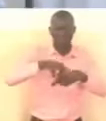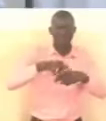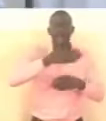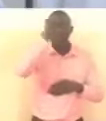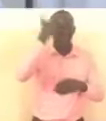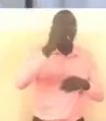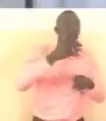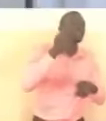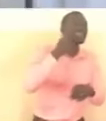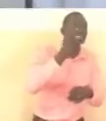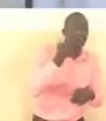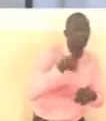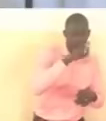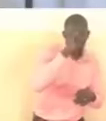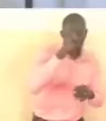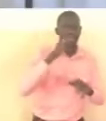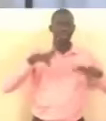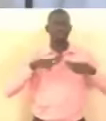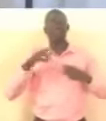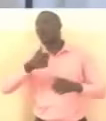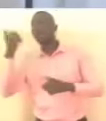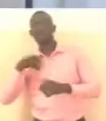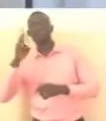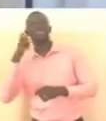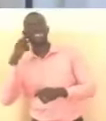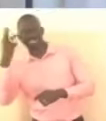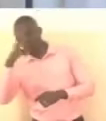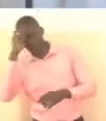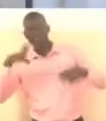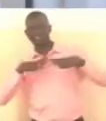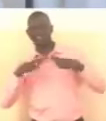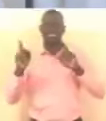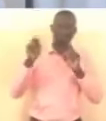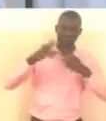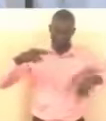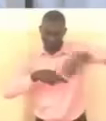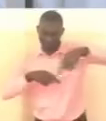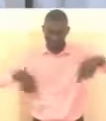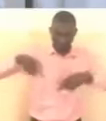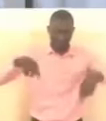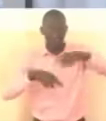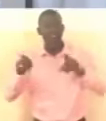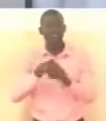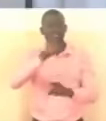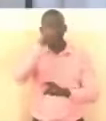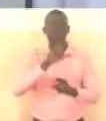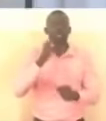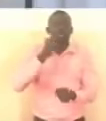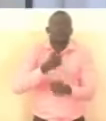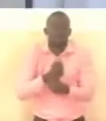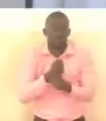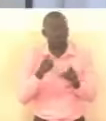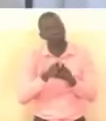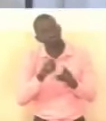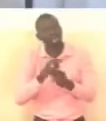capacity which impacted negatively on performance and lower the national productivity